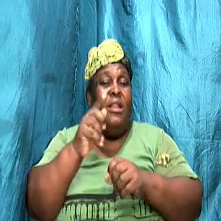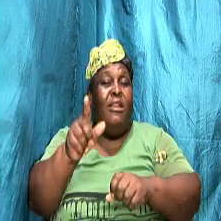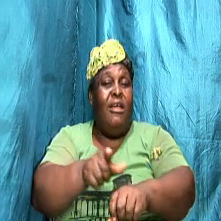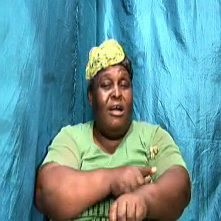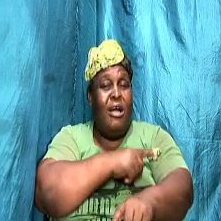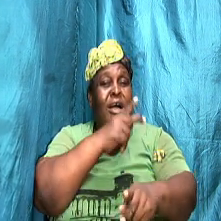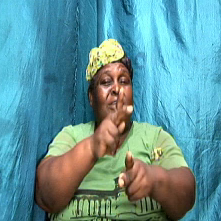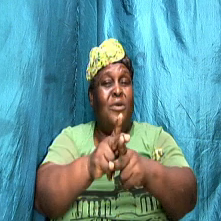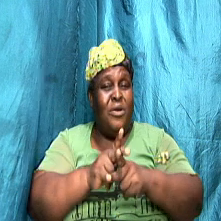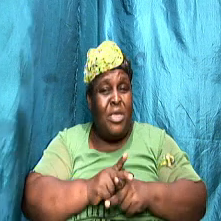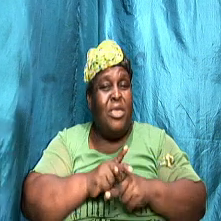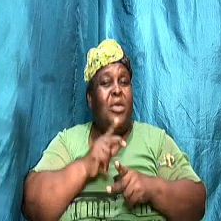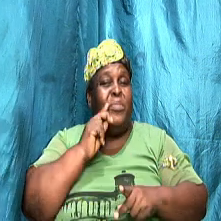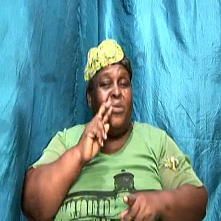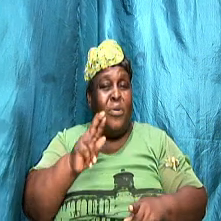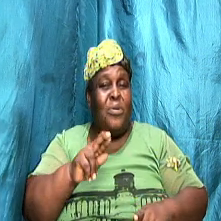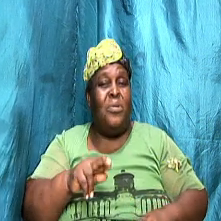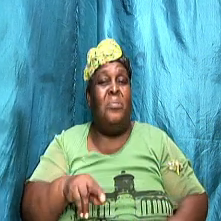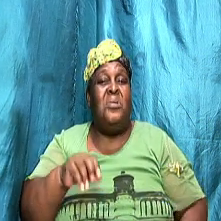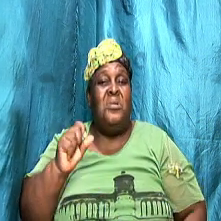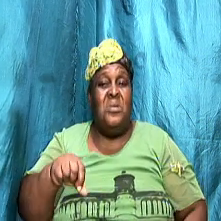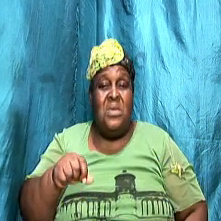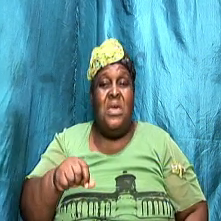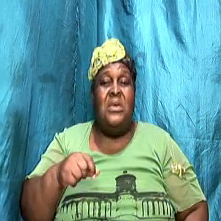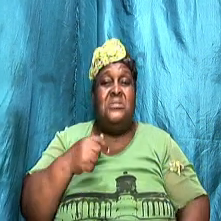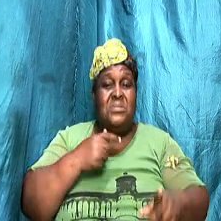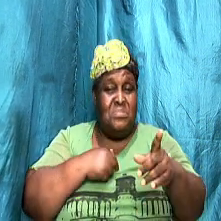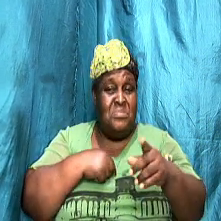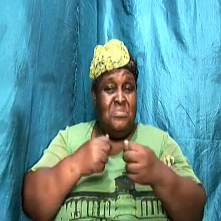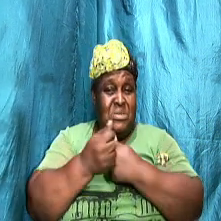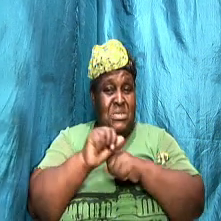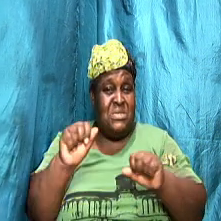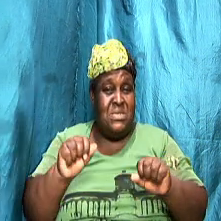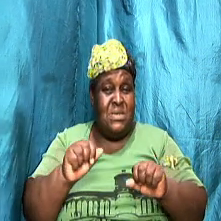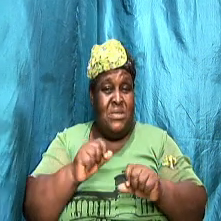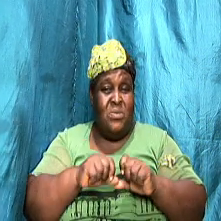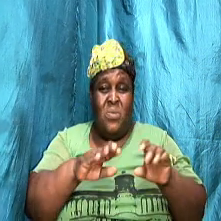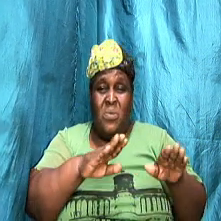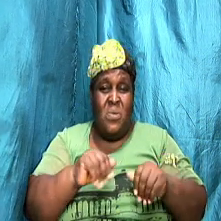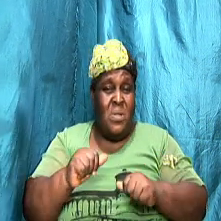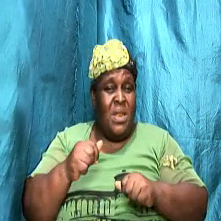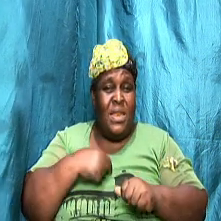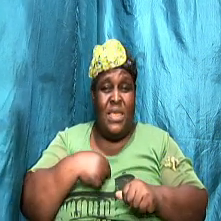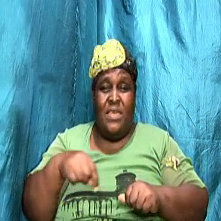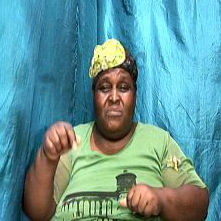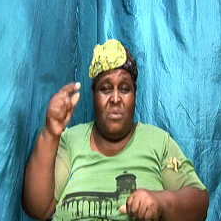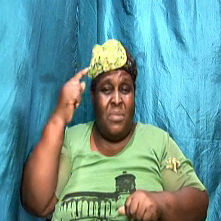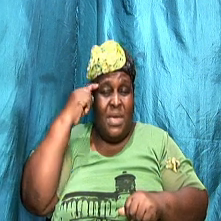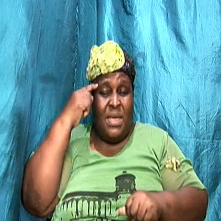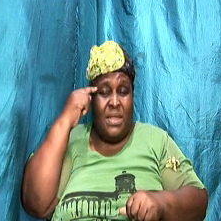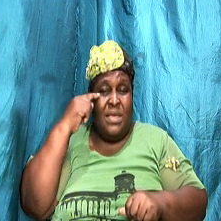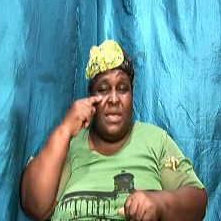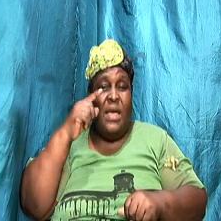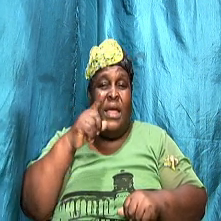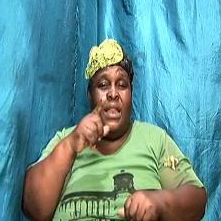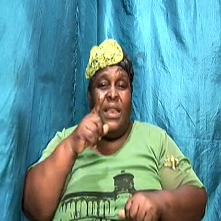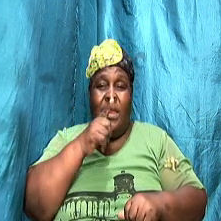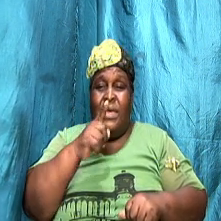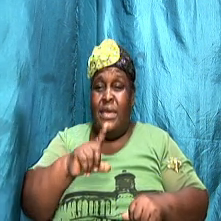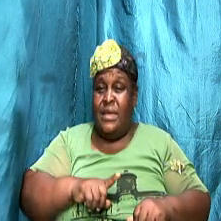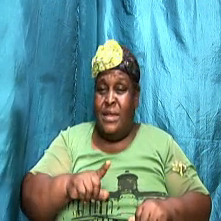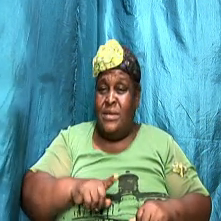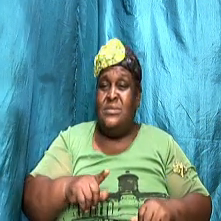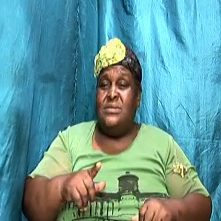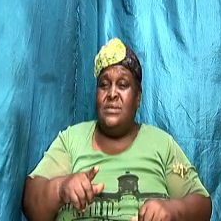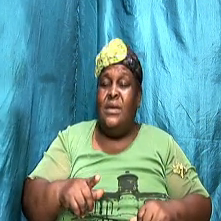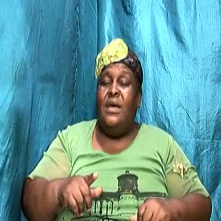so yes I see but it come out of my mind because I know that ladies like to be treated good and in the back my mind look